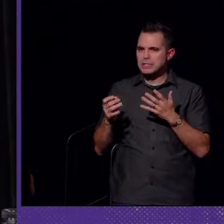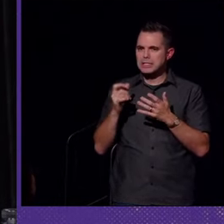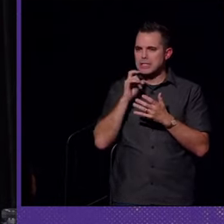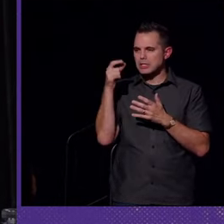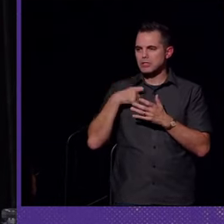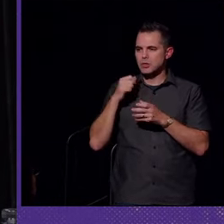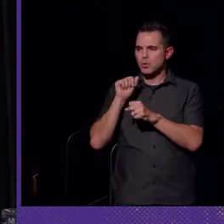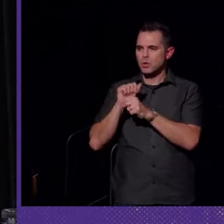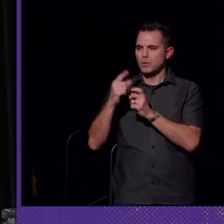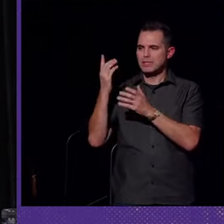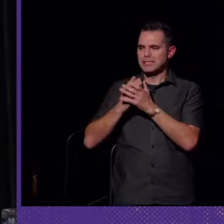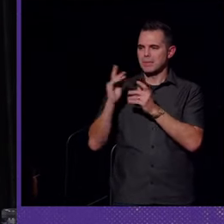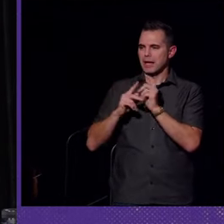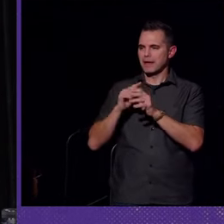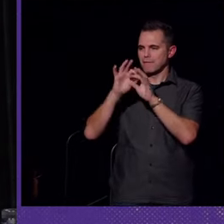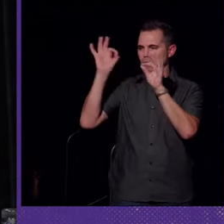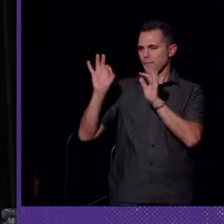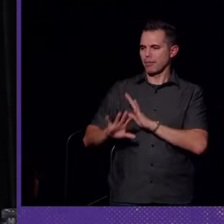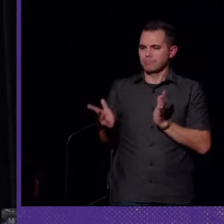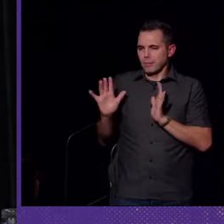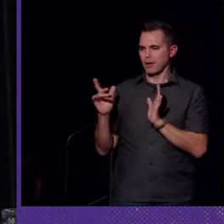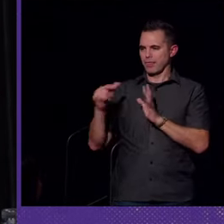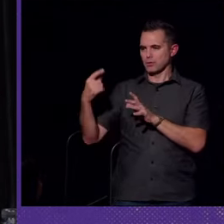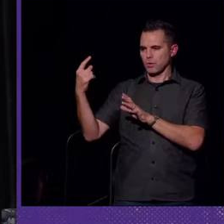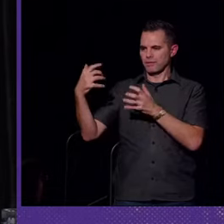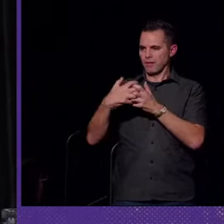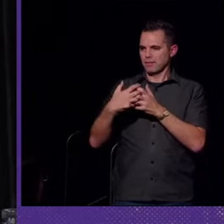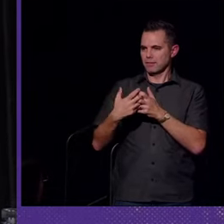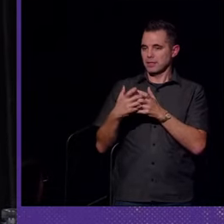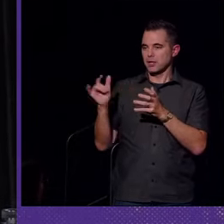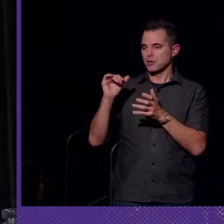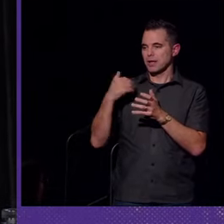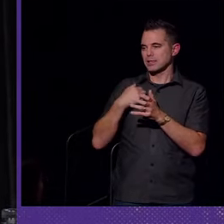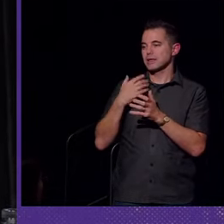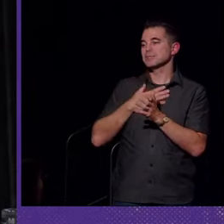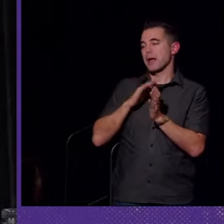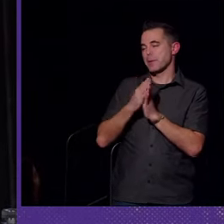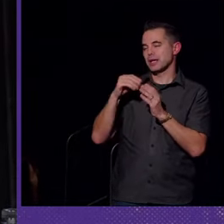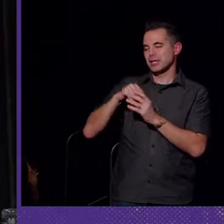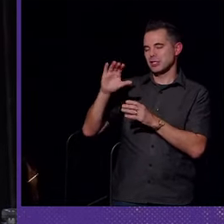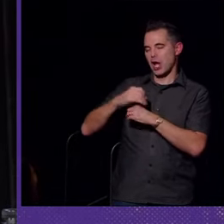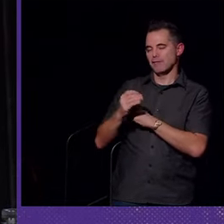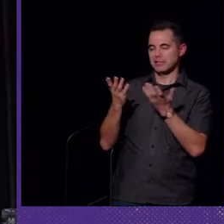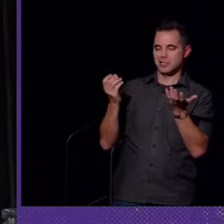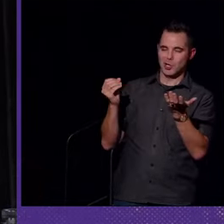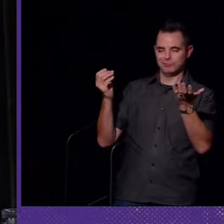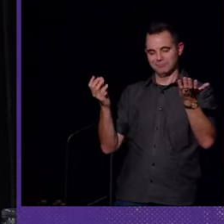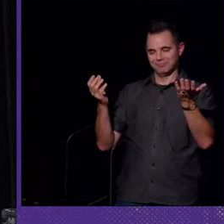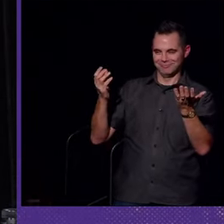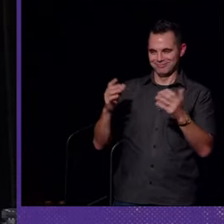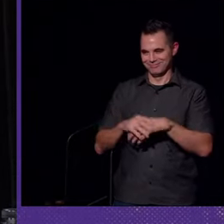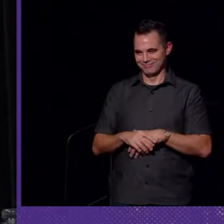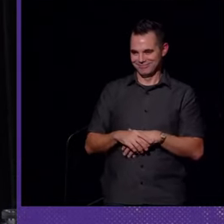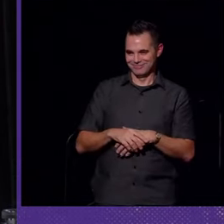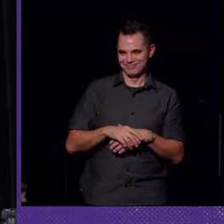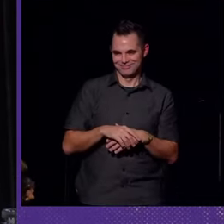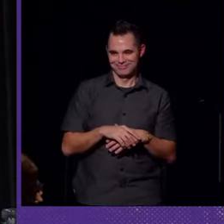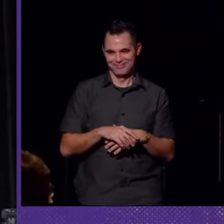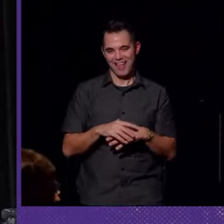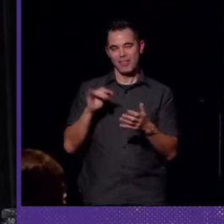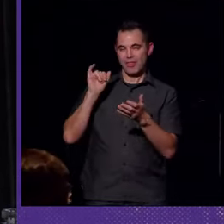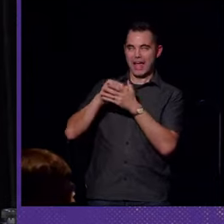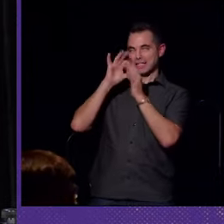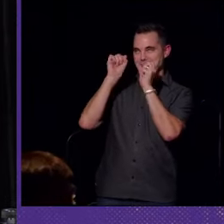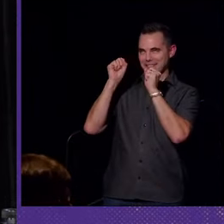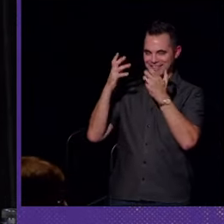doesn't just work with some kind of formula. And he also has my book in his office. So, come on. That's